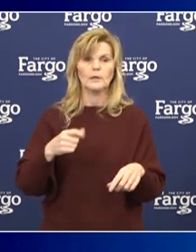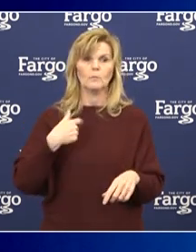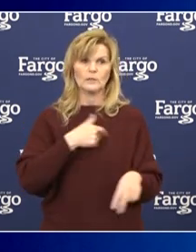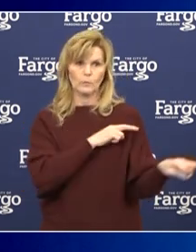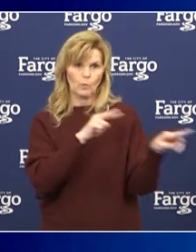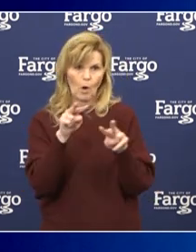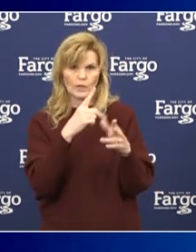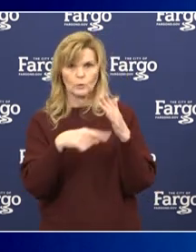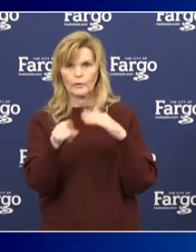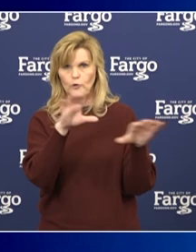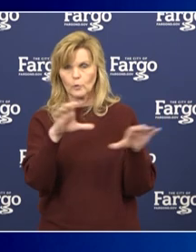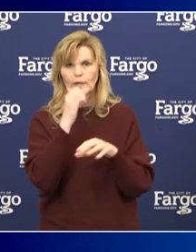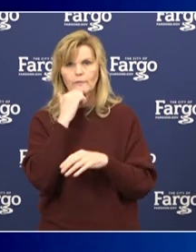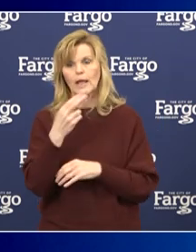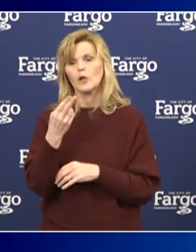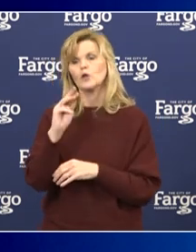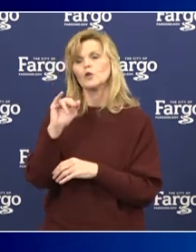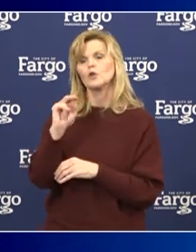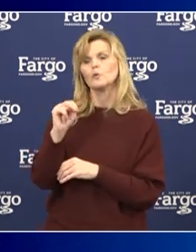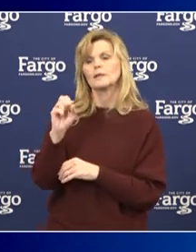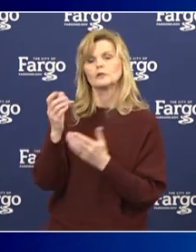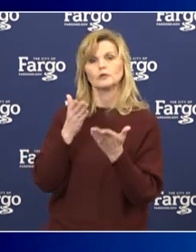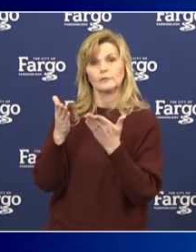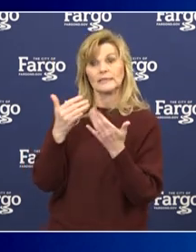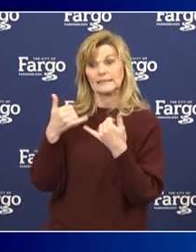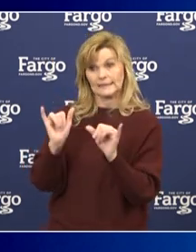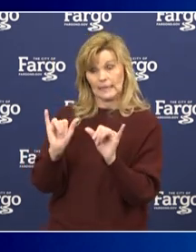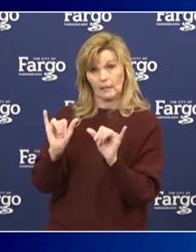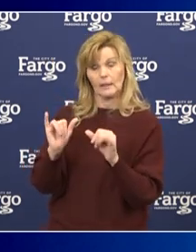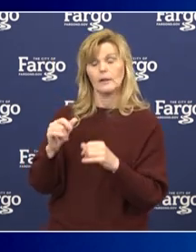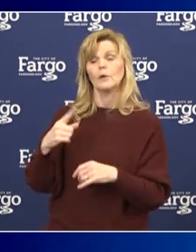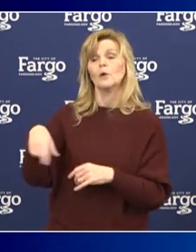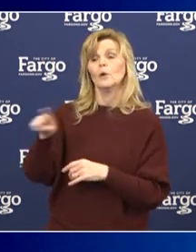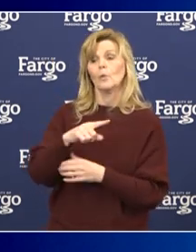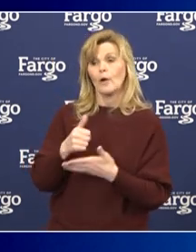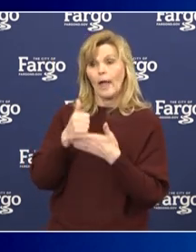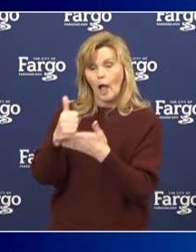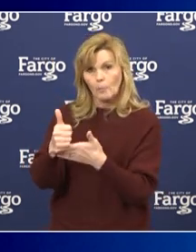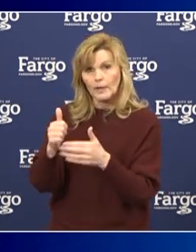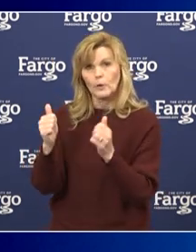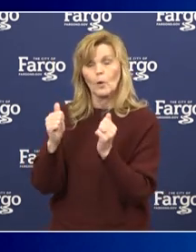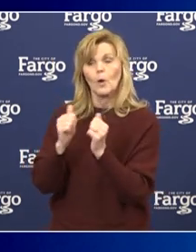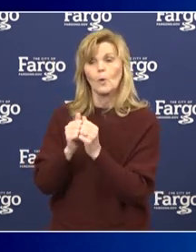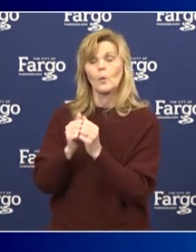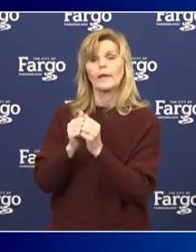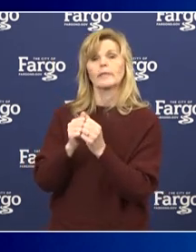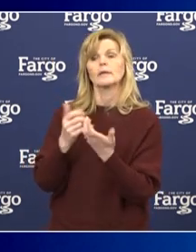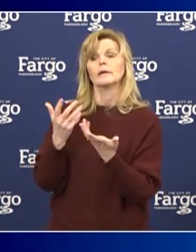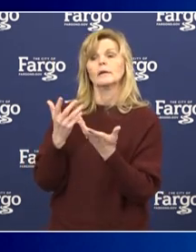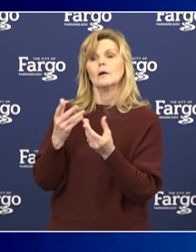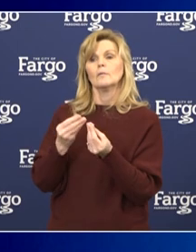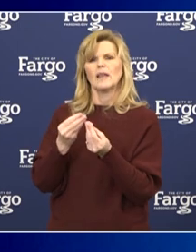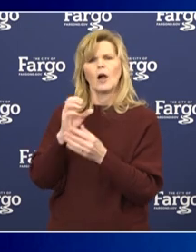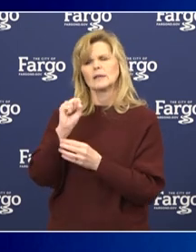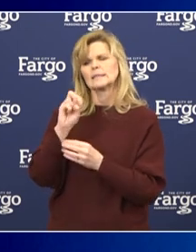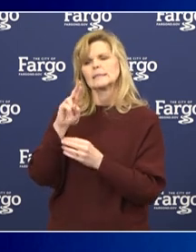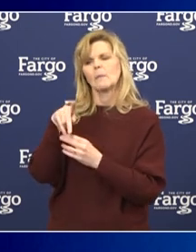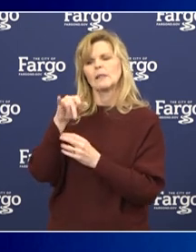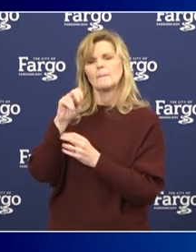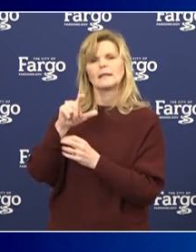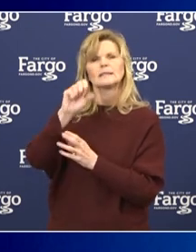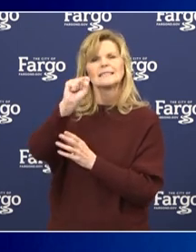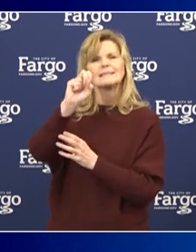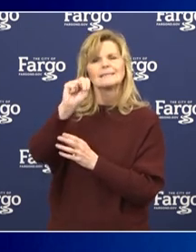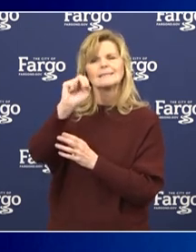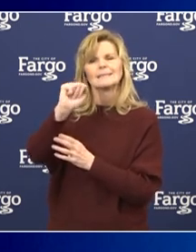day. Human services are still open. Some households participating in the Supplemental Nutrition Assistance Program, that's SNAP, will